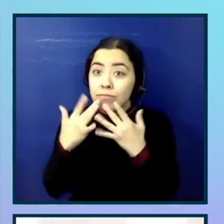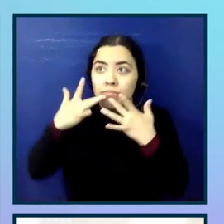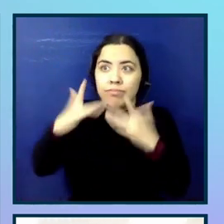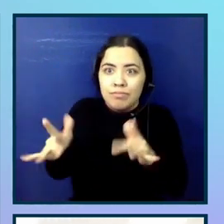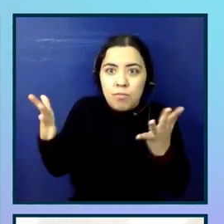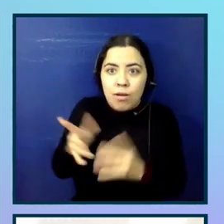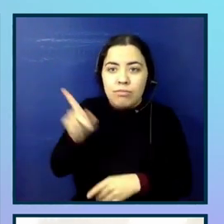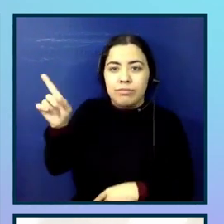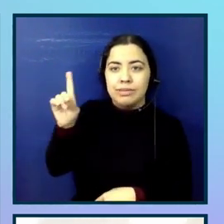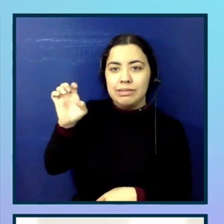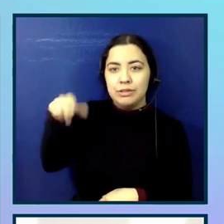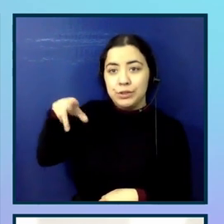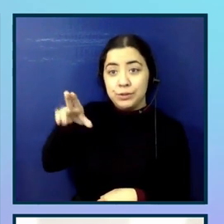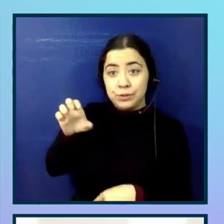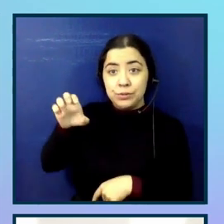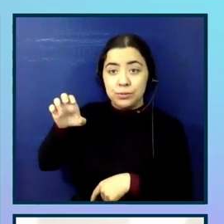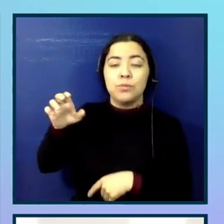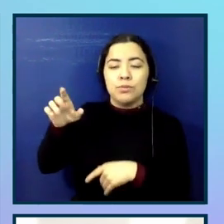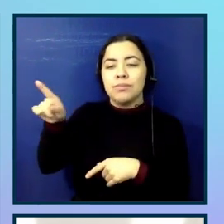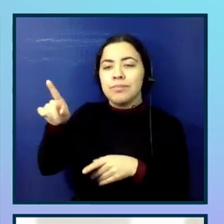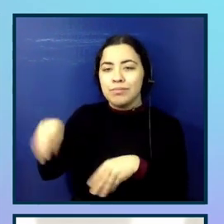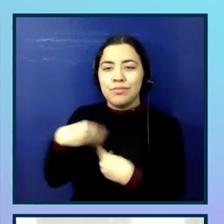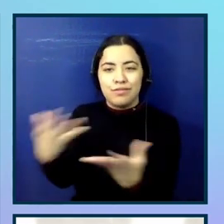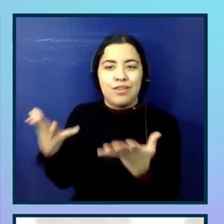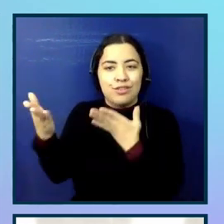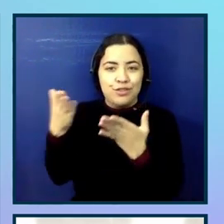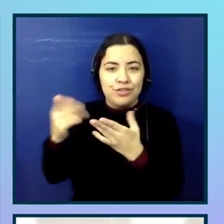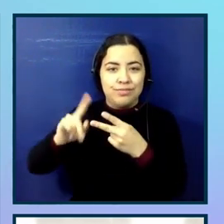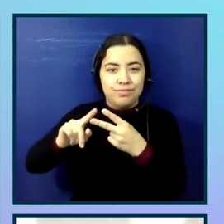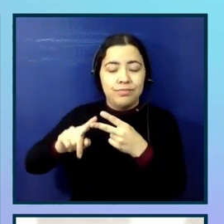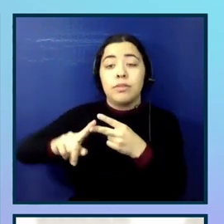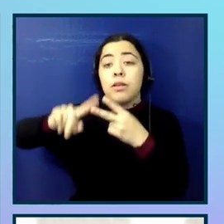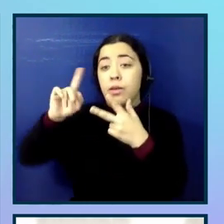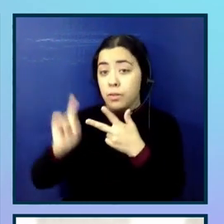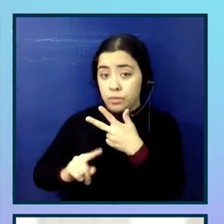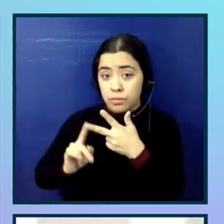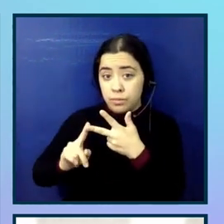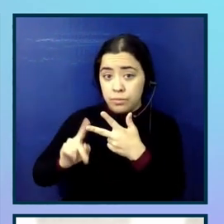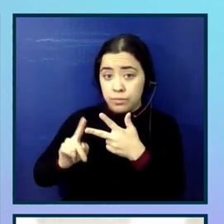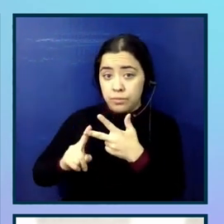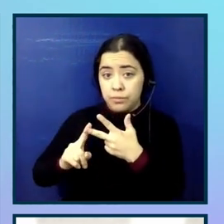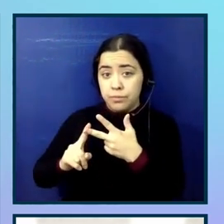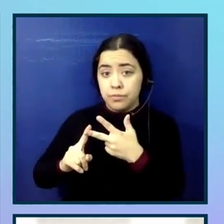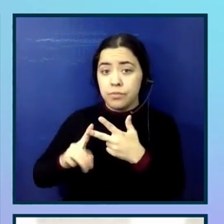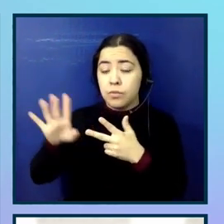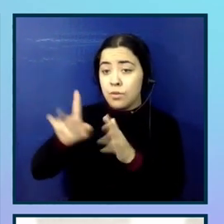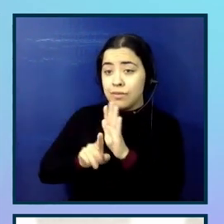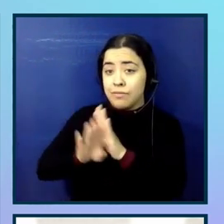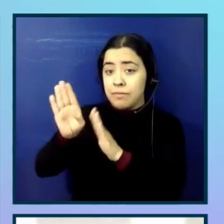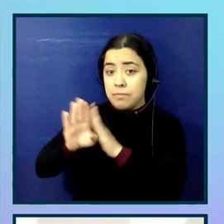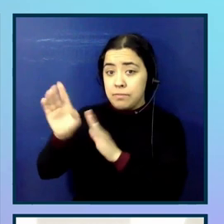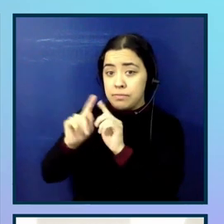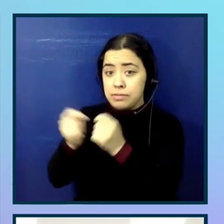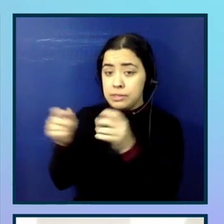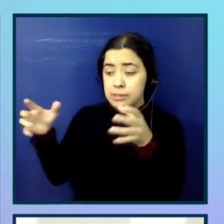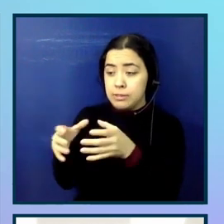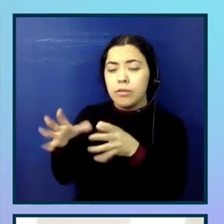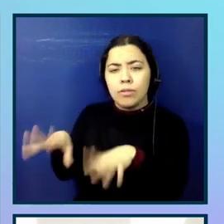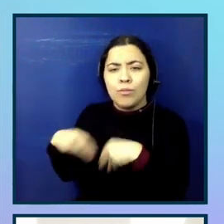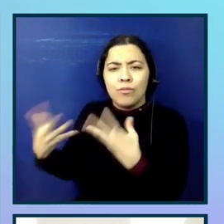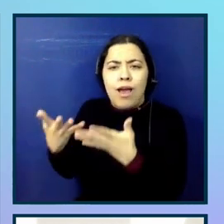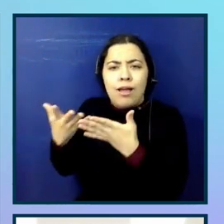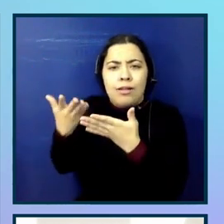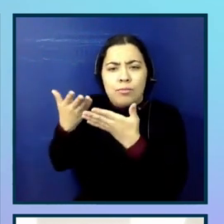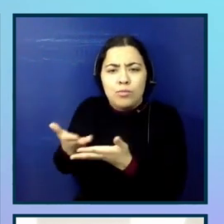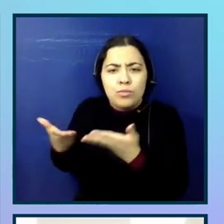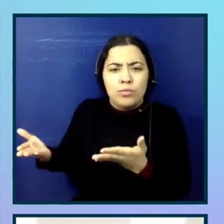that again in a second. Step three, equip your development teams with the right tools to integrate accessibility testing into all